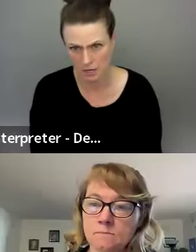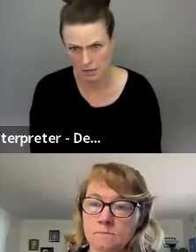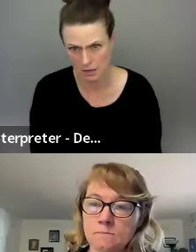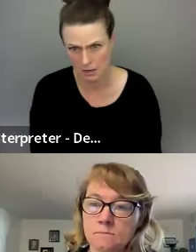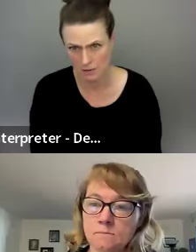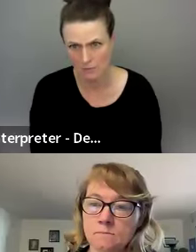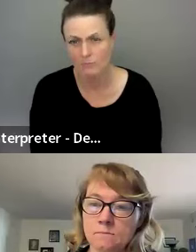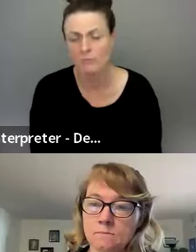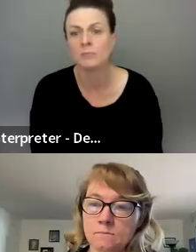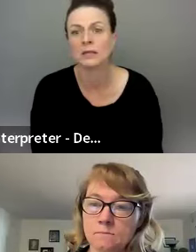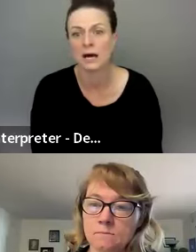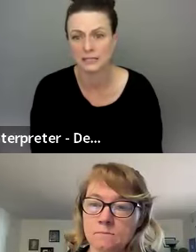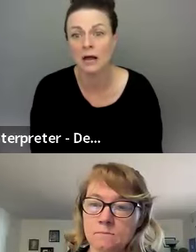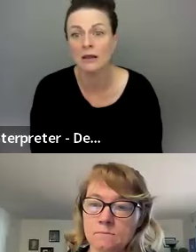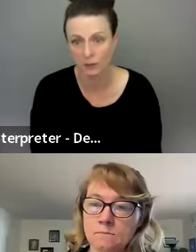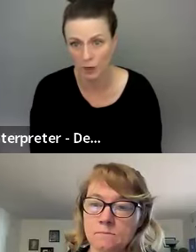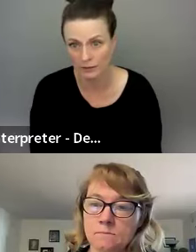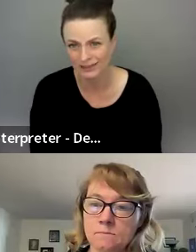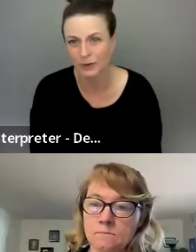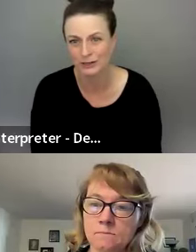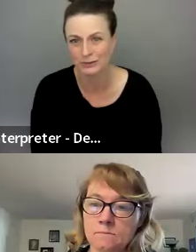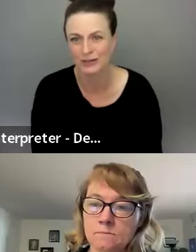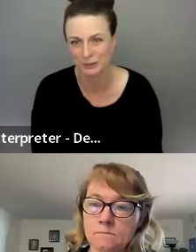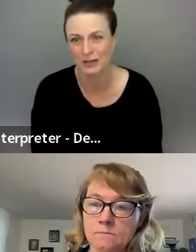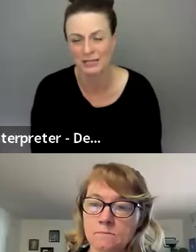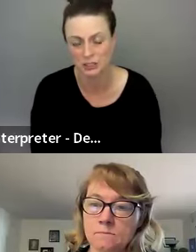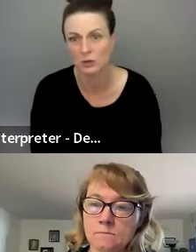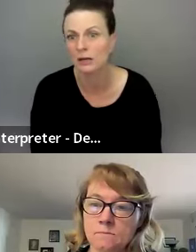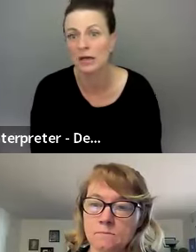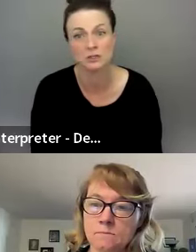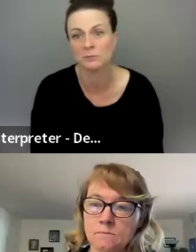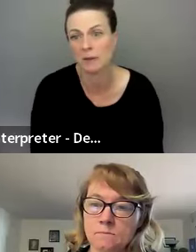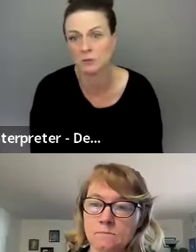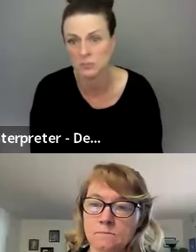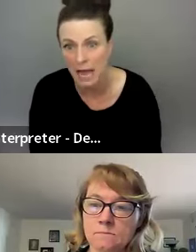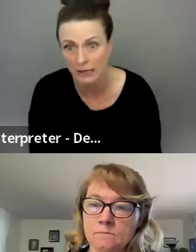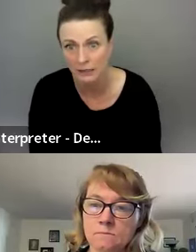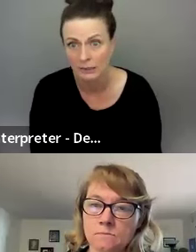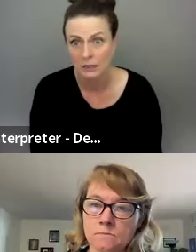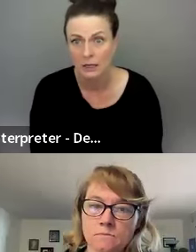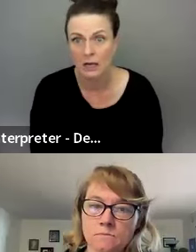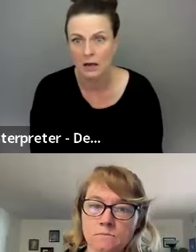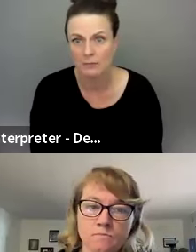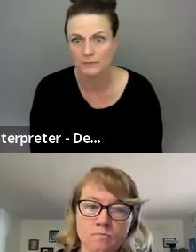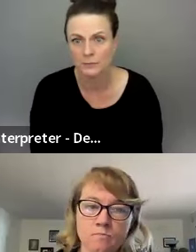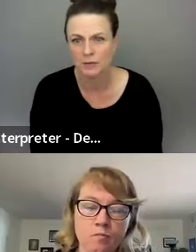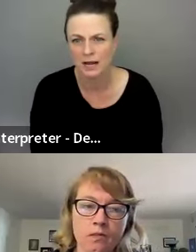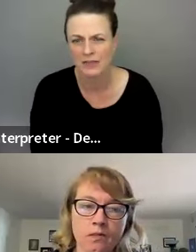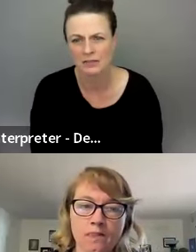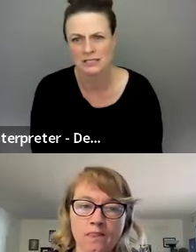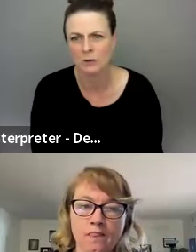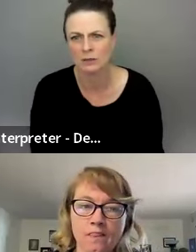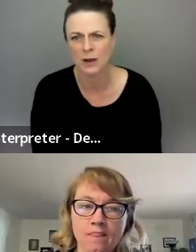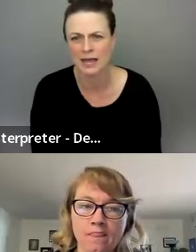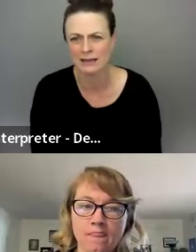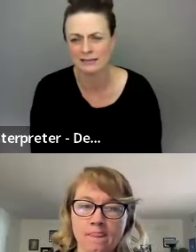And then, Milad, tell everyone what you're, what you're planning to do it and do it. Maybe use Slack. Um, but